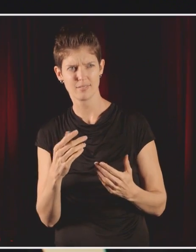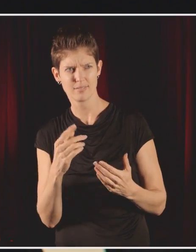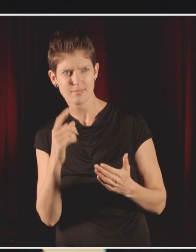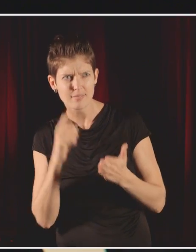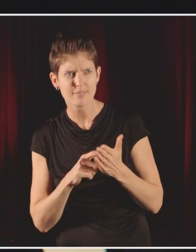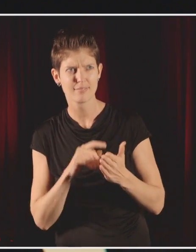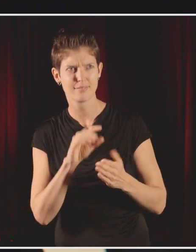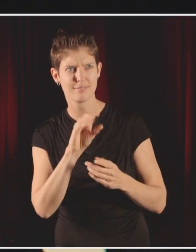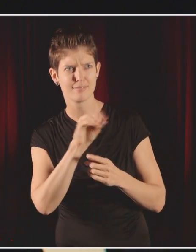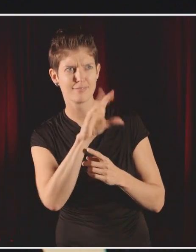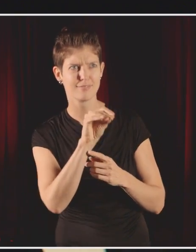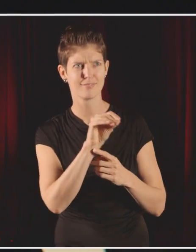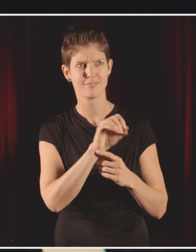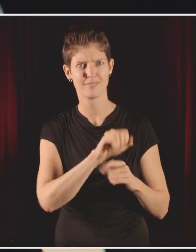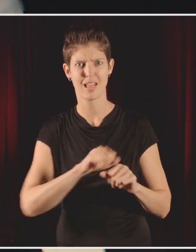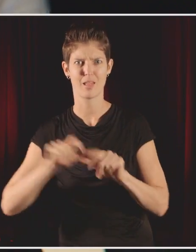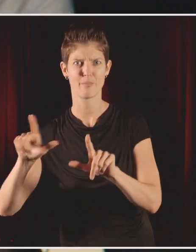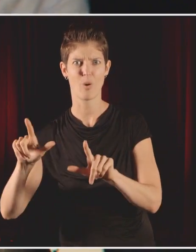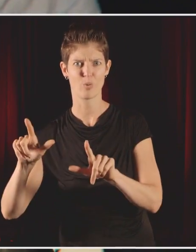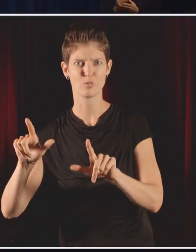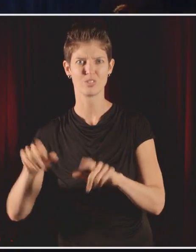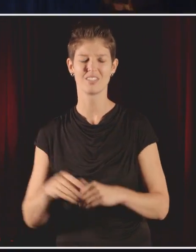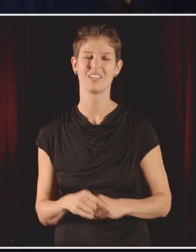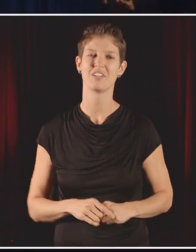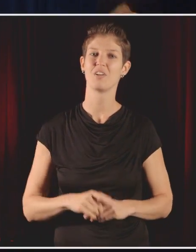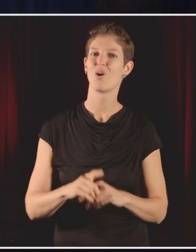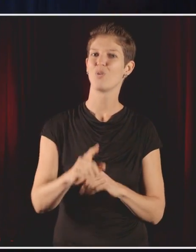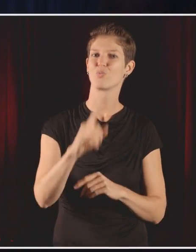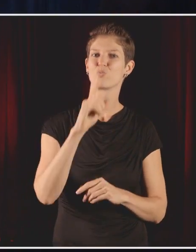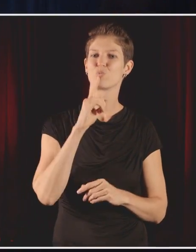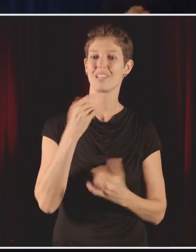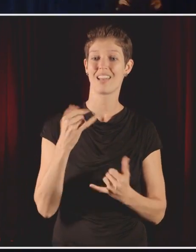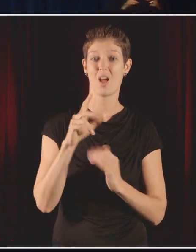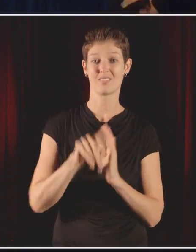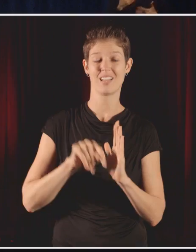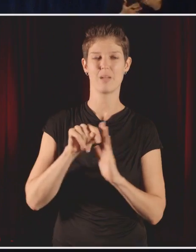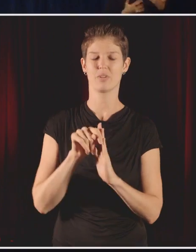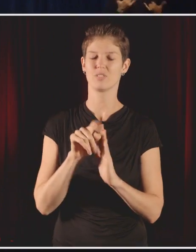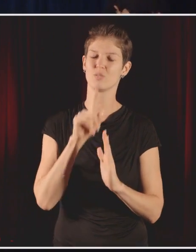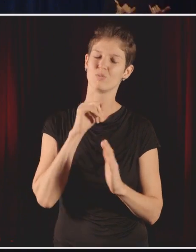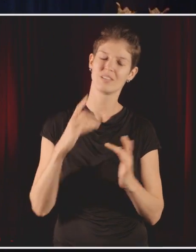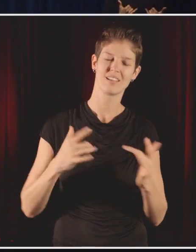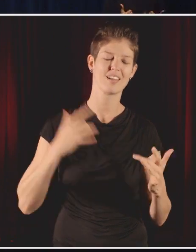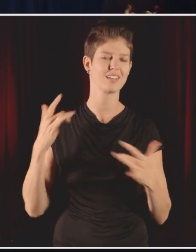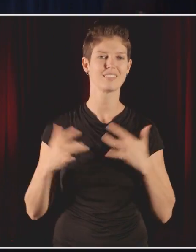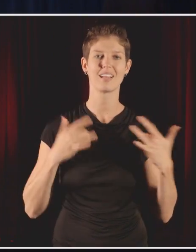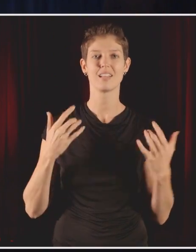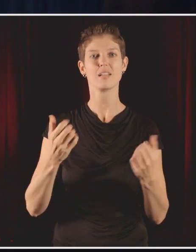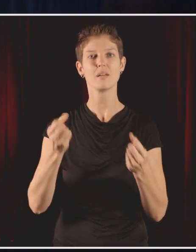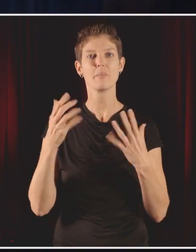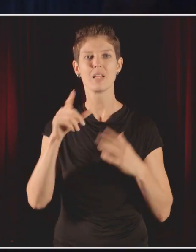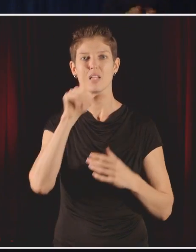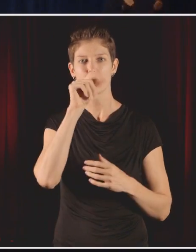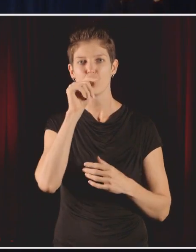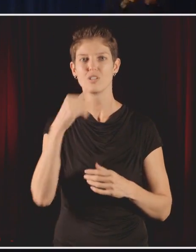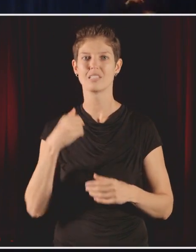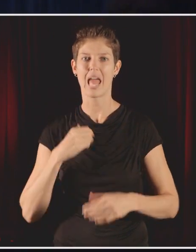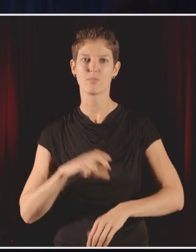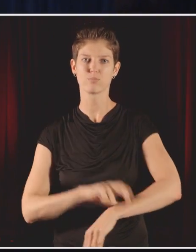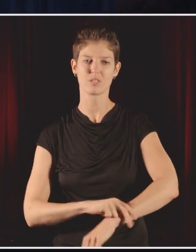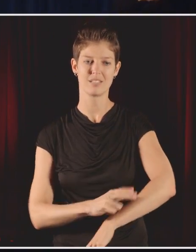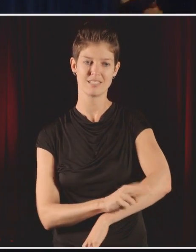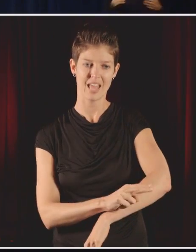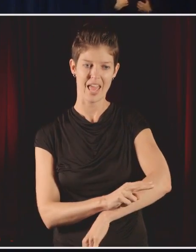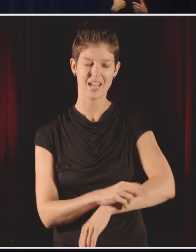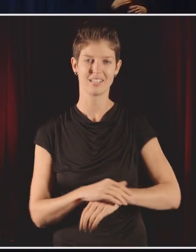time, look at it, take a picture, share it. It's a really exciting time in the world where many birds and many organisms are being